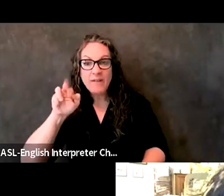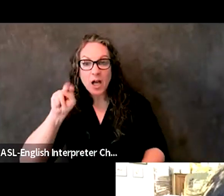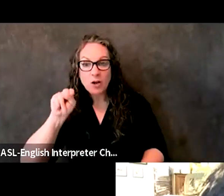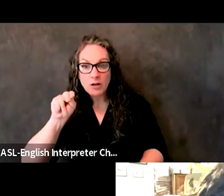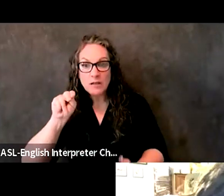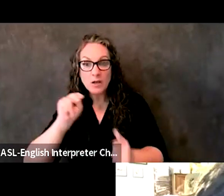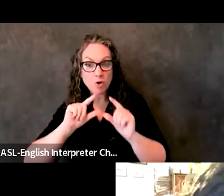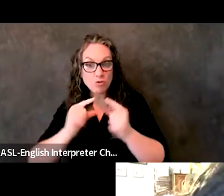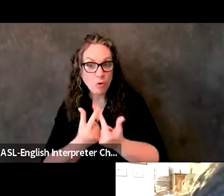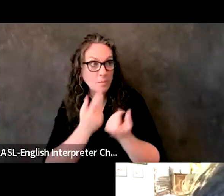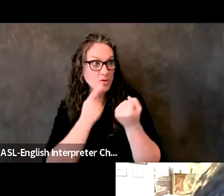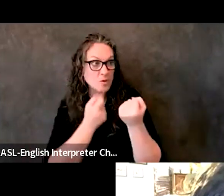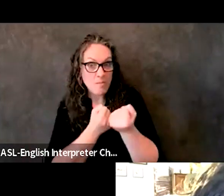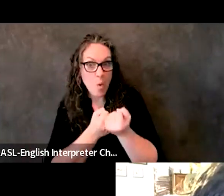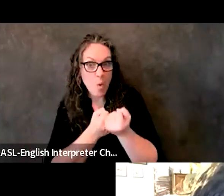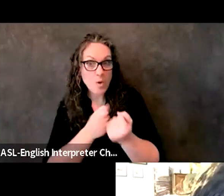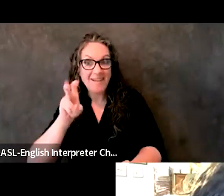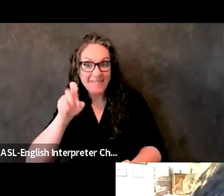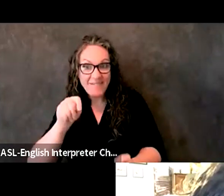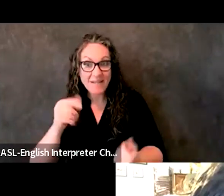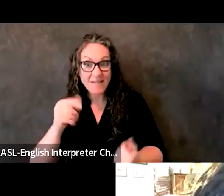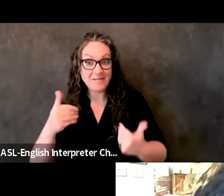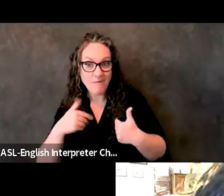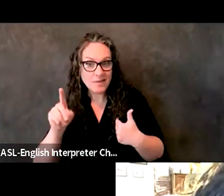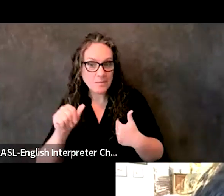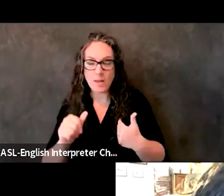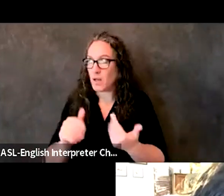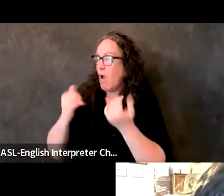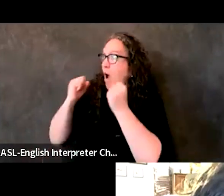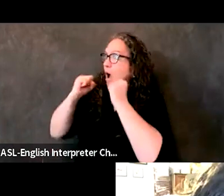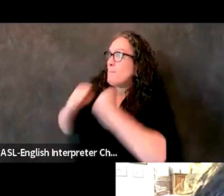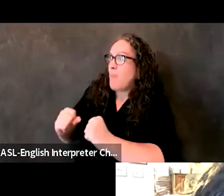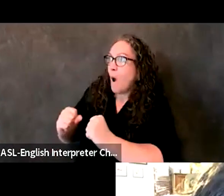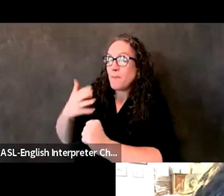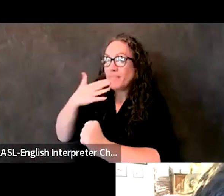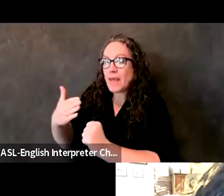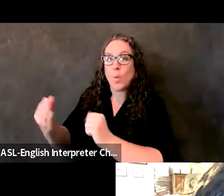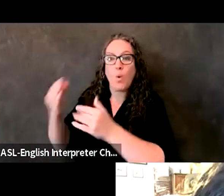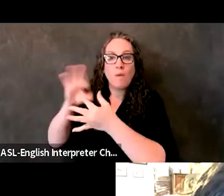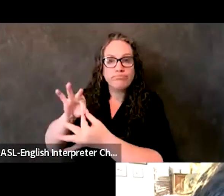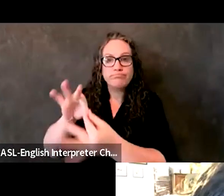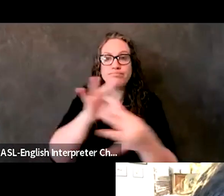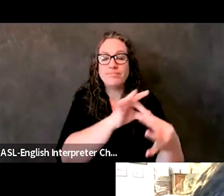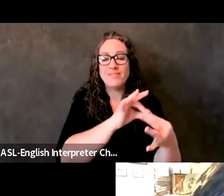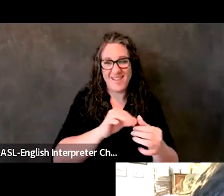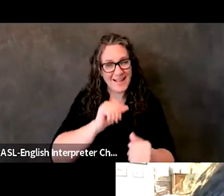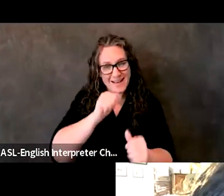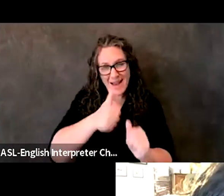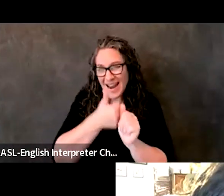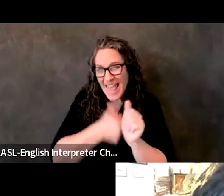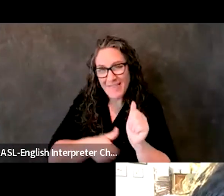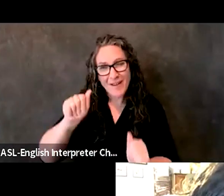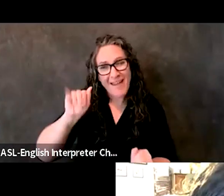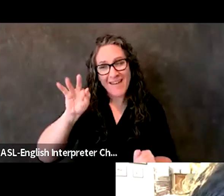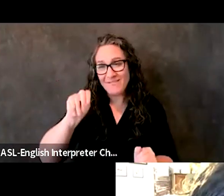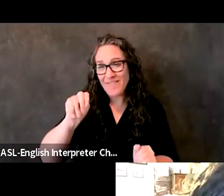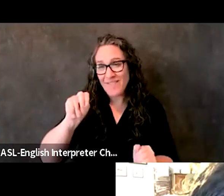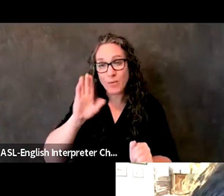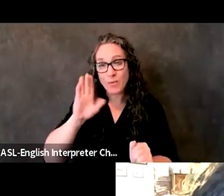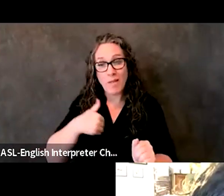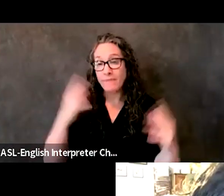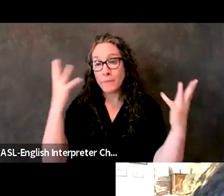it can be word of mouth. Not every AFN stakeholder group is going to have a big website is going to have a big